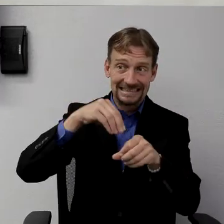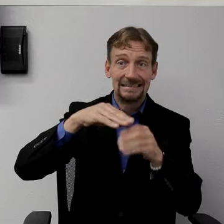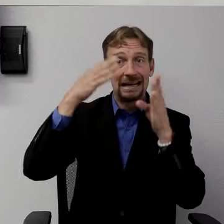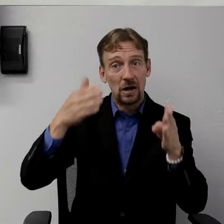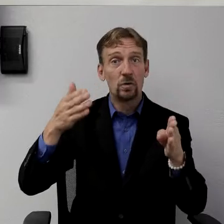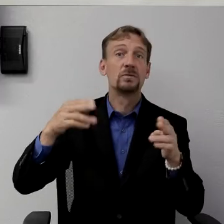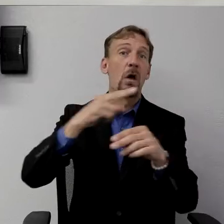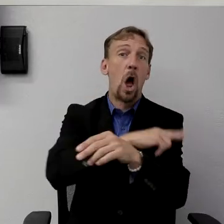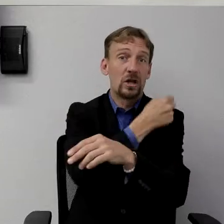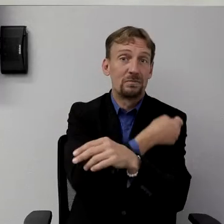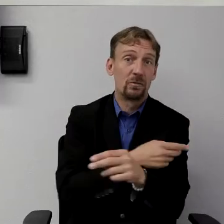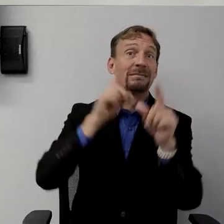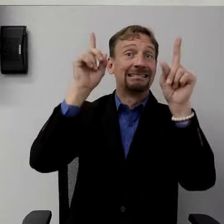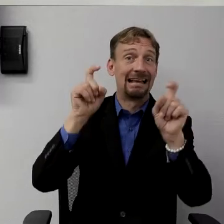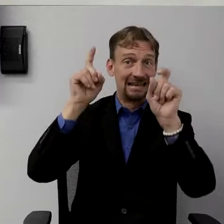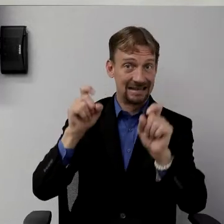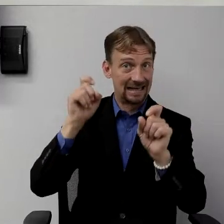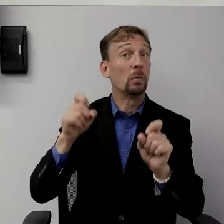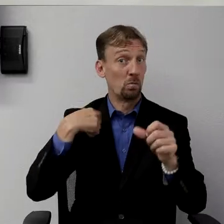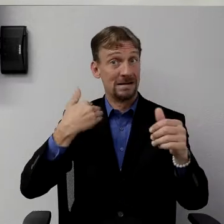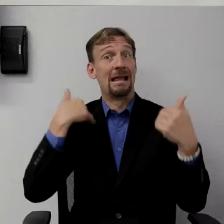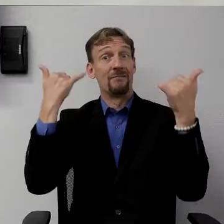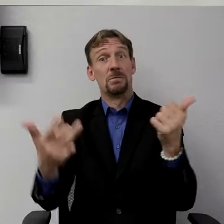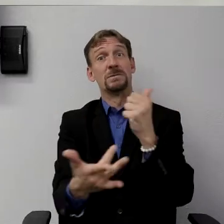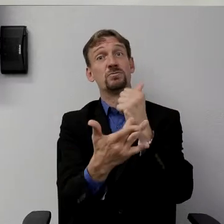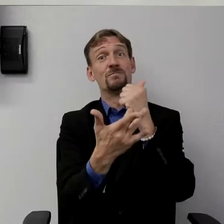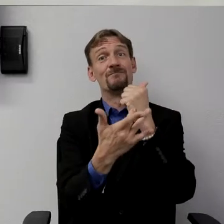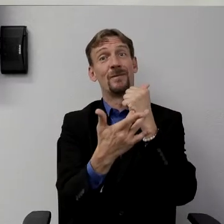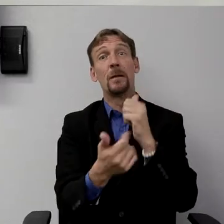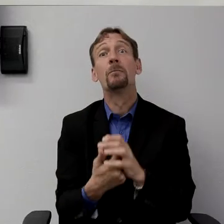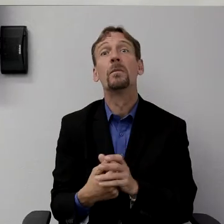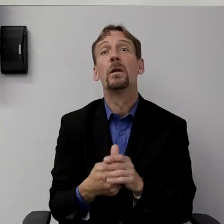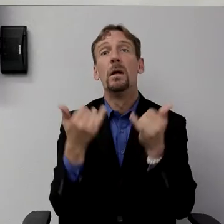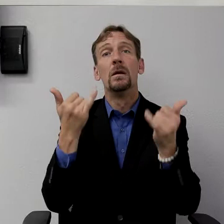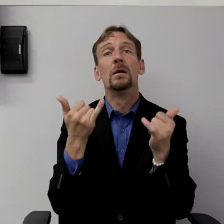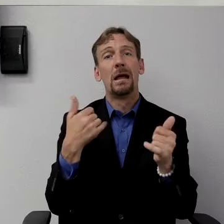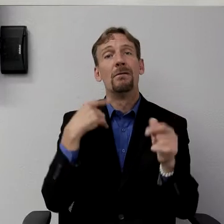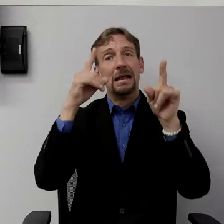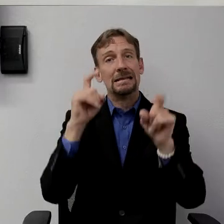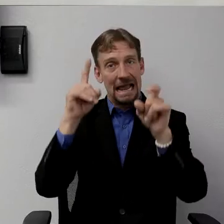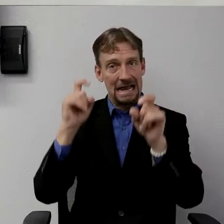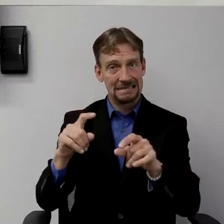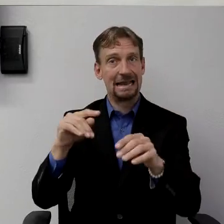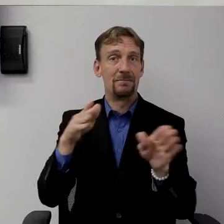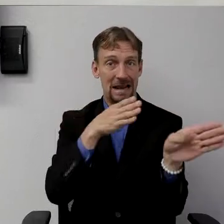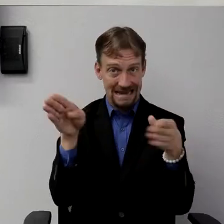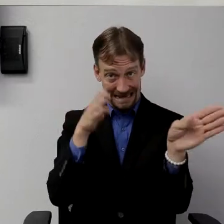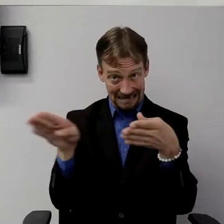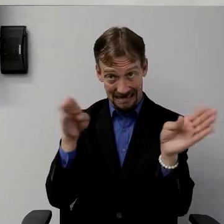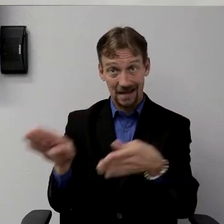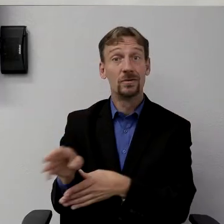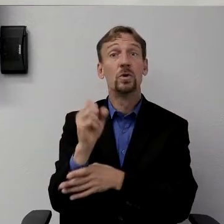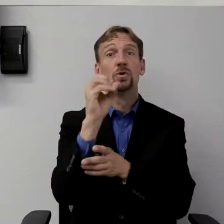with our physicians, we've now developed a formal testing protocol that for all inpatients